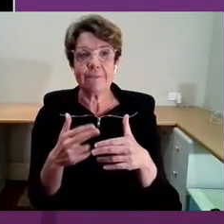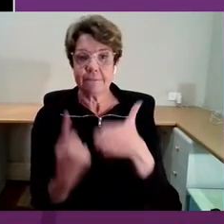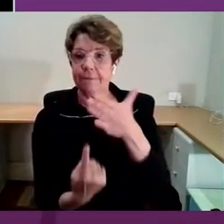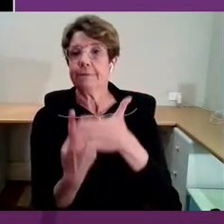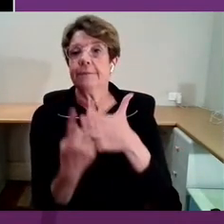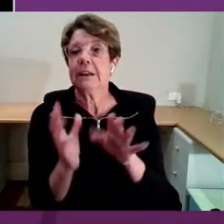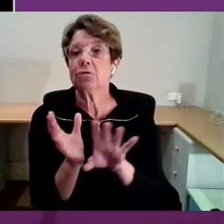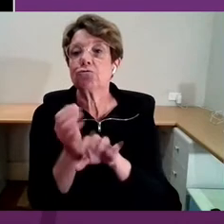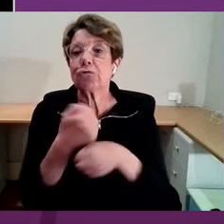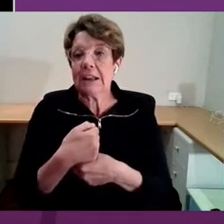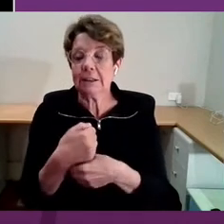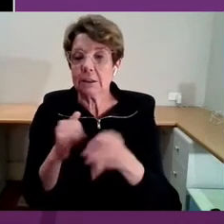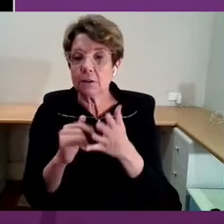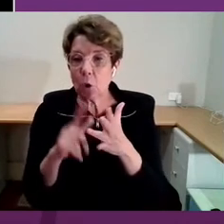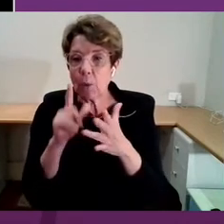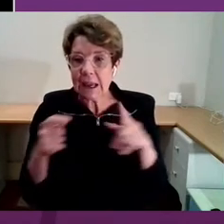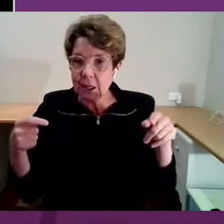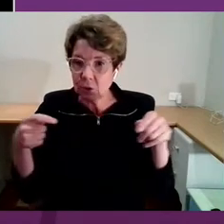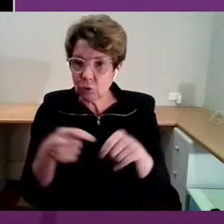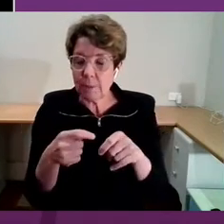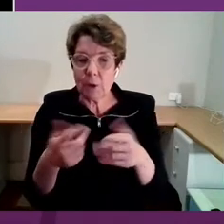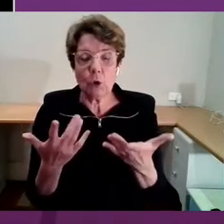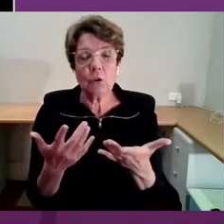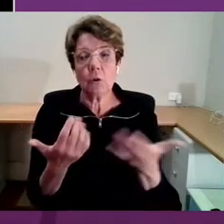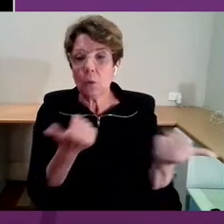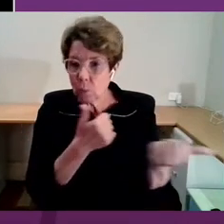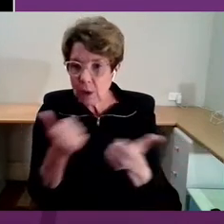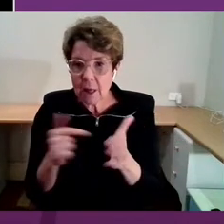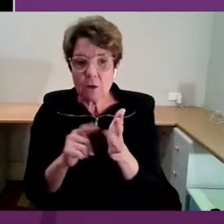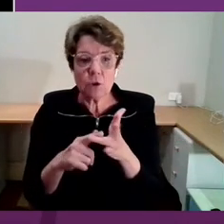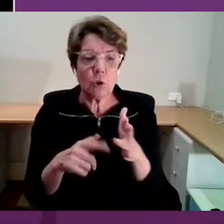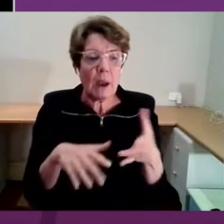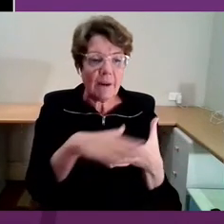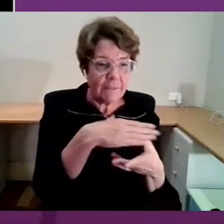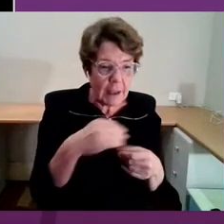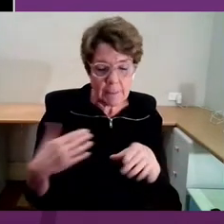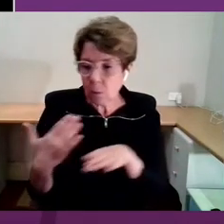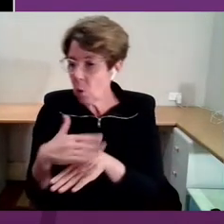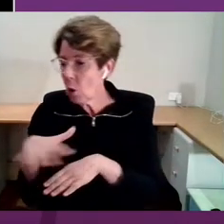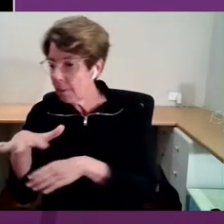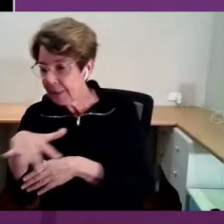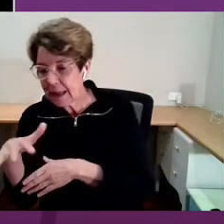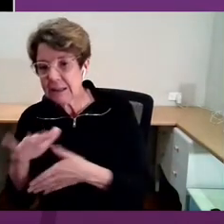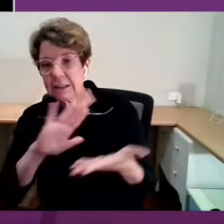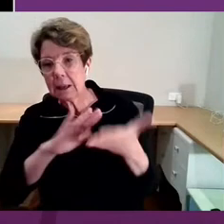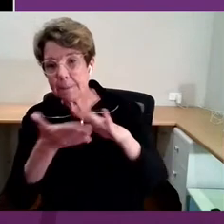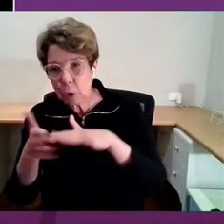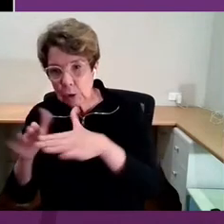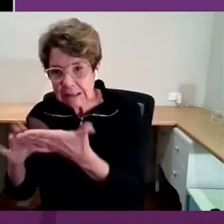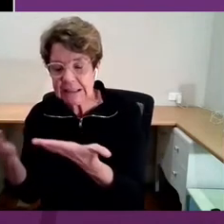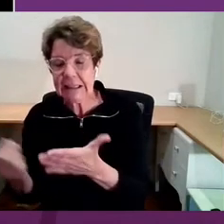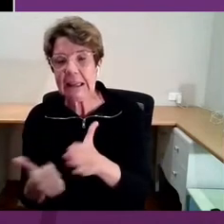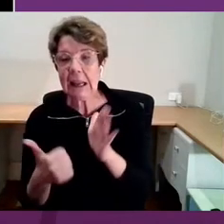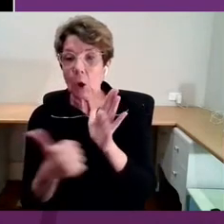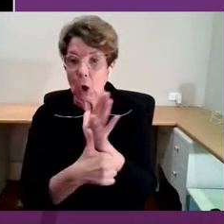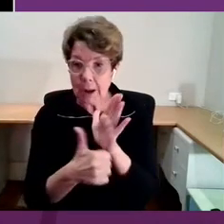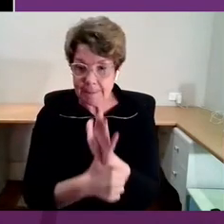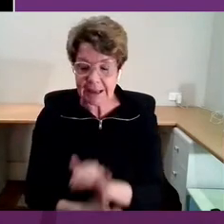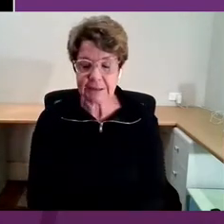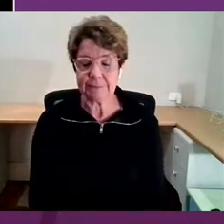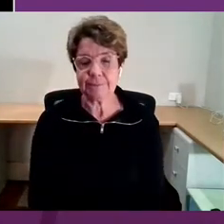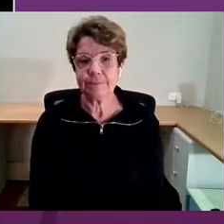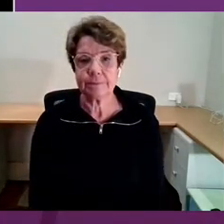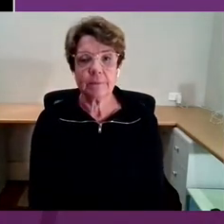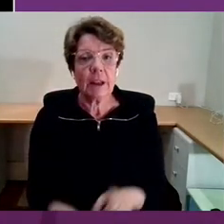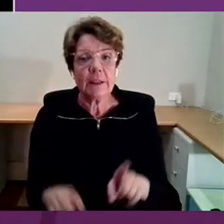we can contribute productively to our family and our workplace and our community and our economy. And as others have already touched